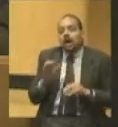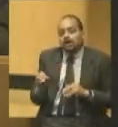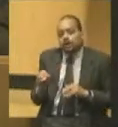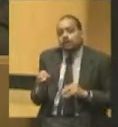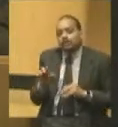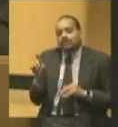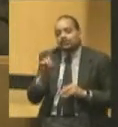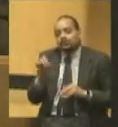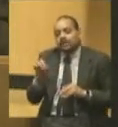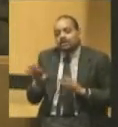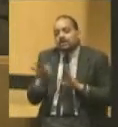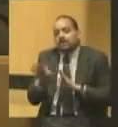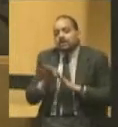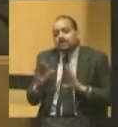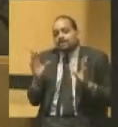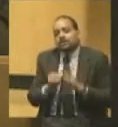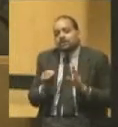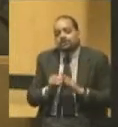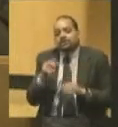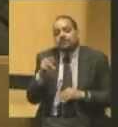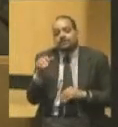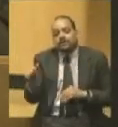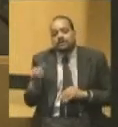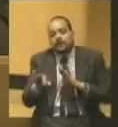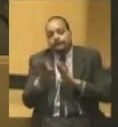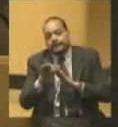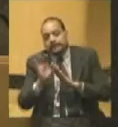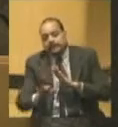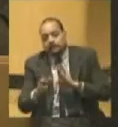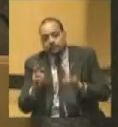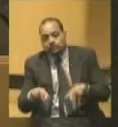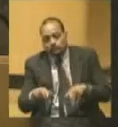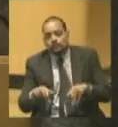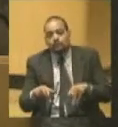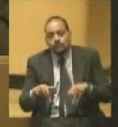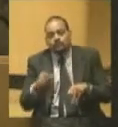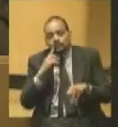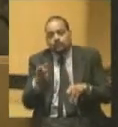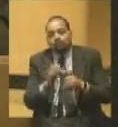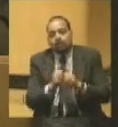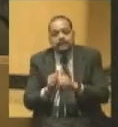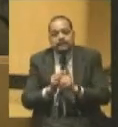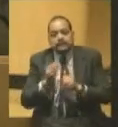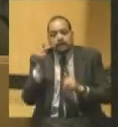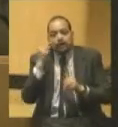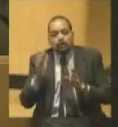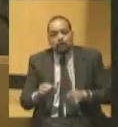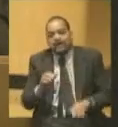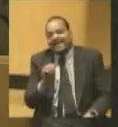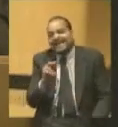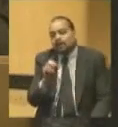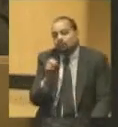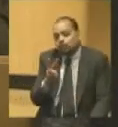Convention. The Pennsylvania Democrats chose their candidate to run against the incumbent governor, Andrew Greg Curtin.